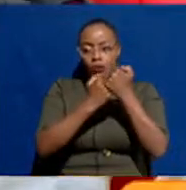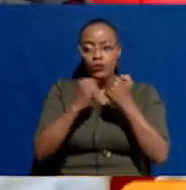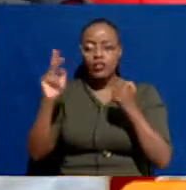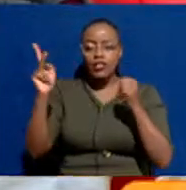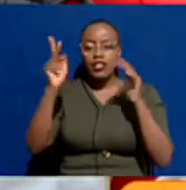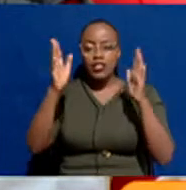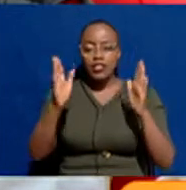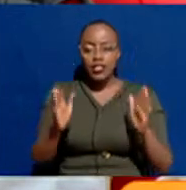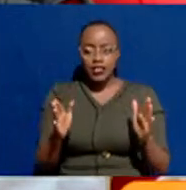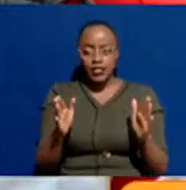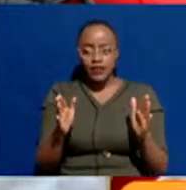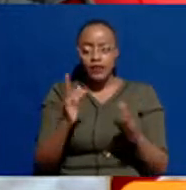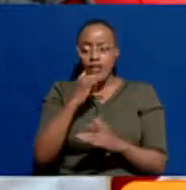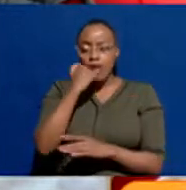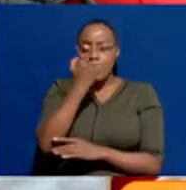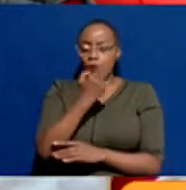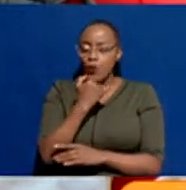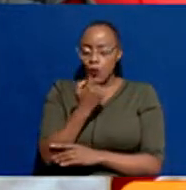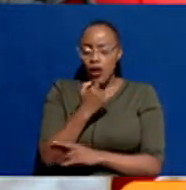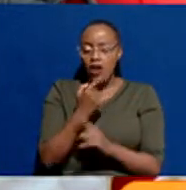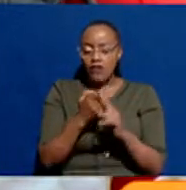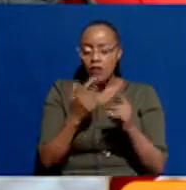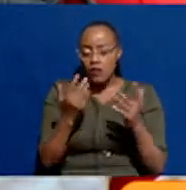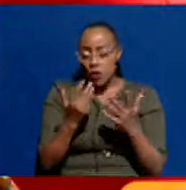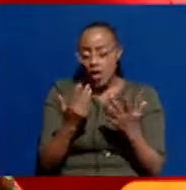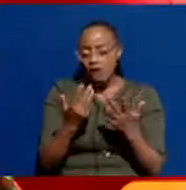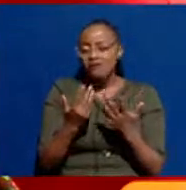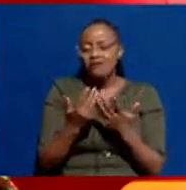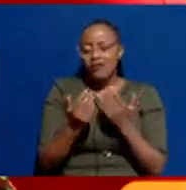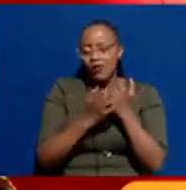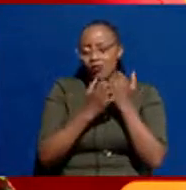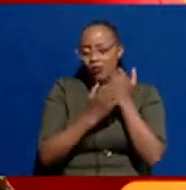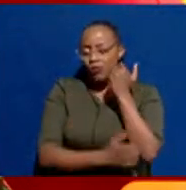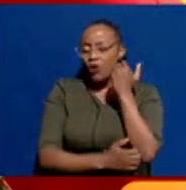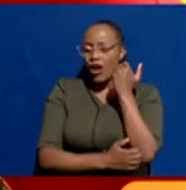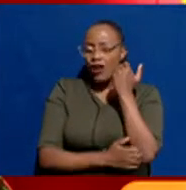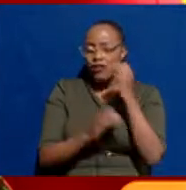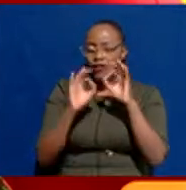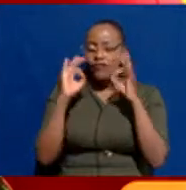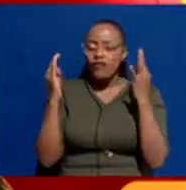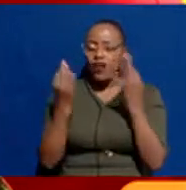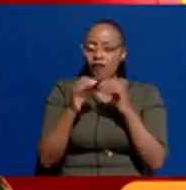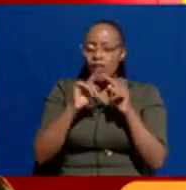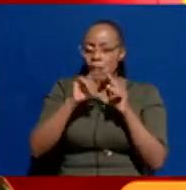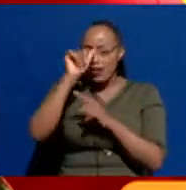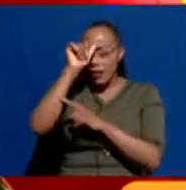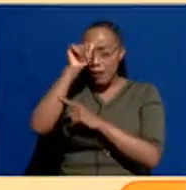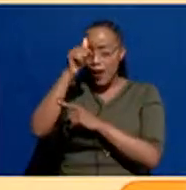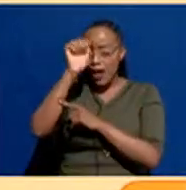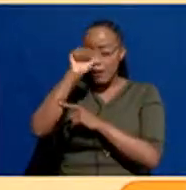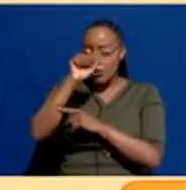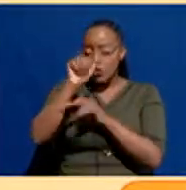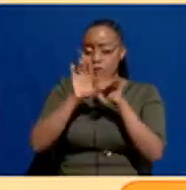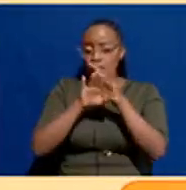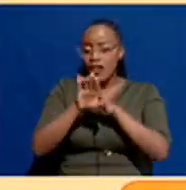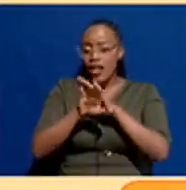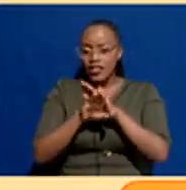who are from disadvantaged backgrounds but are bright to be able to access